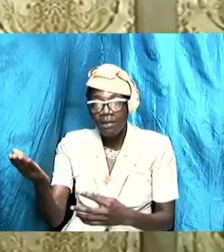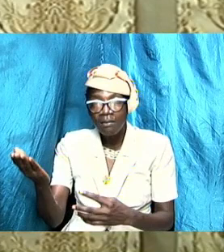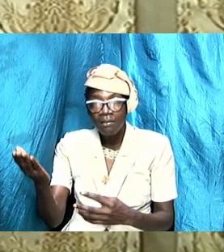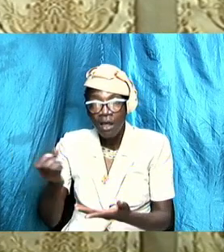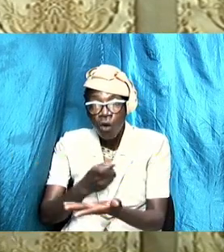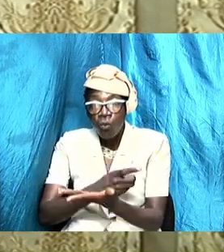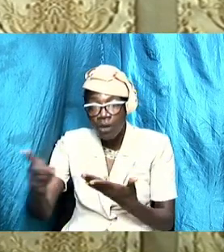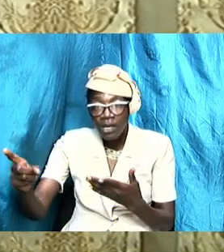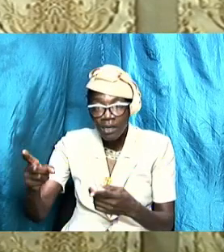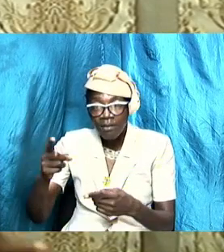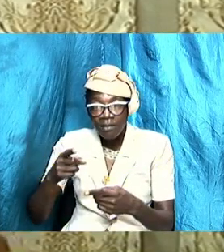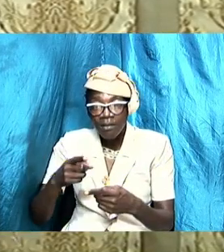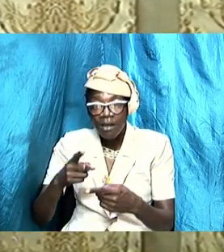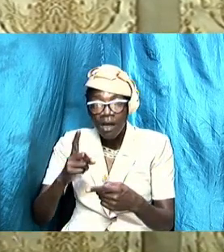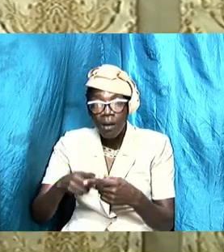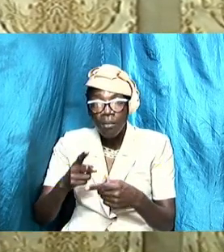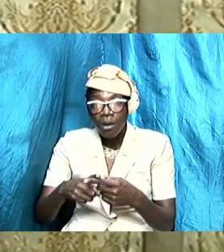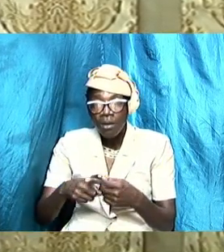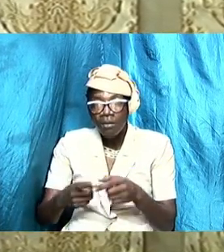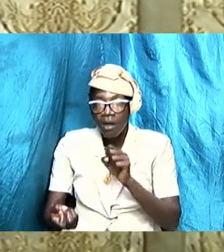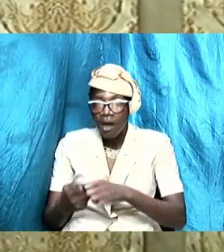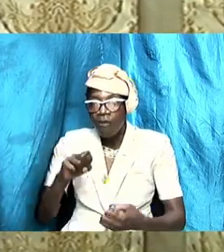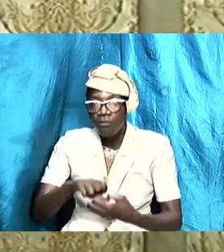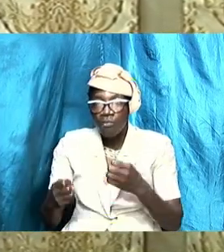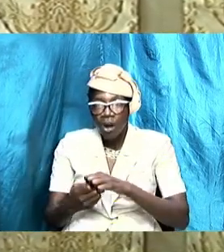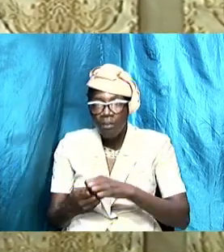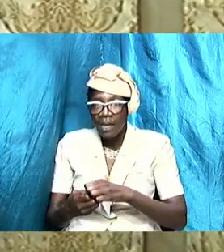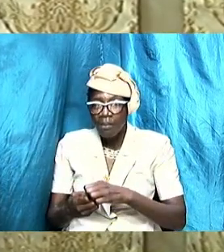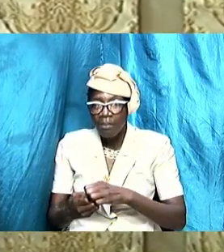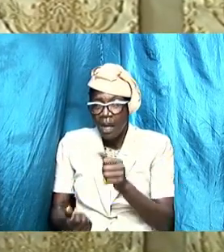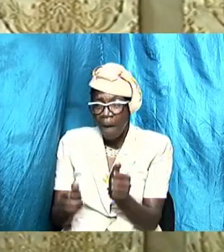down them spouse to change into something that they could never be